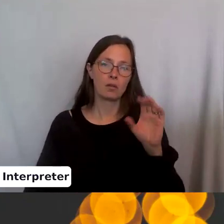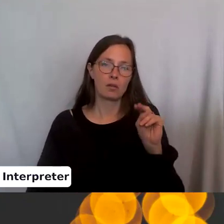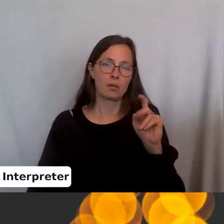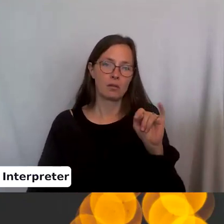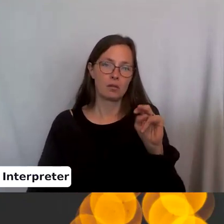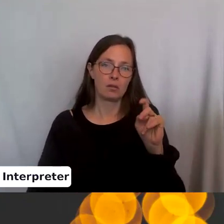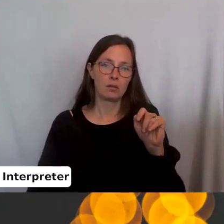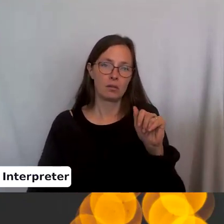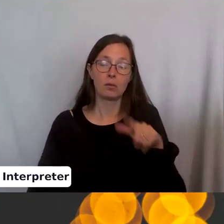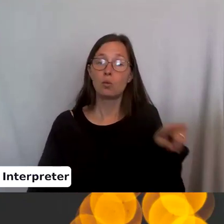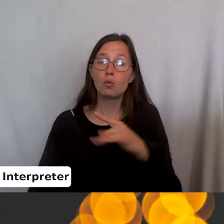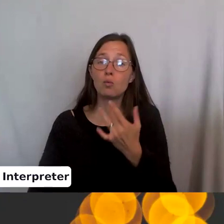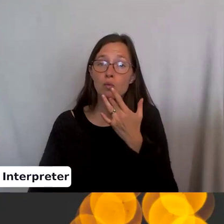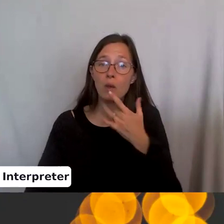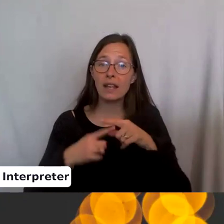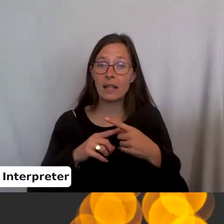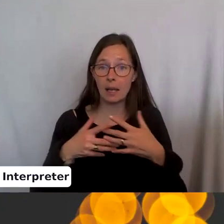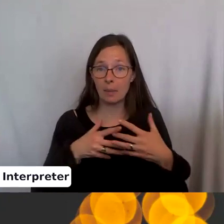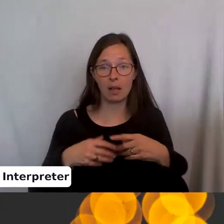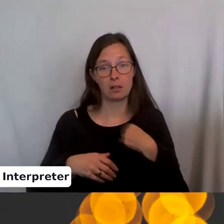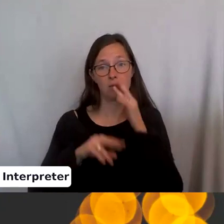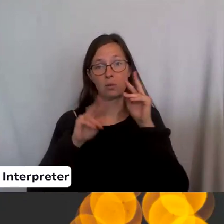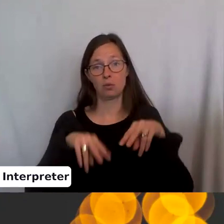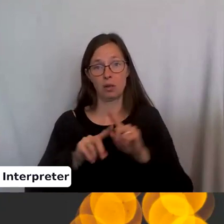knit American, I will judge you, but you can do it.